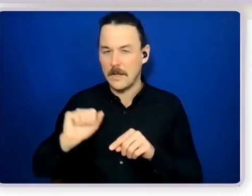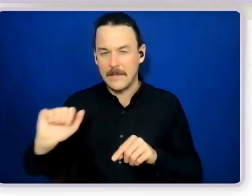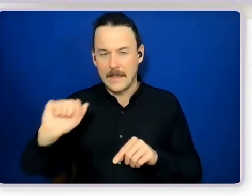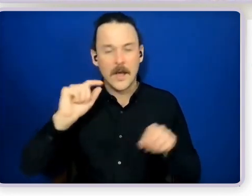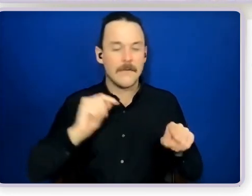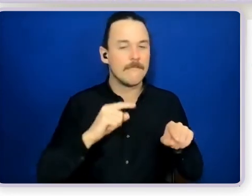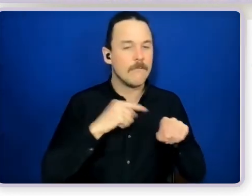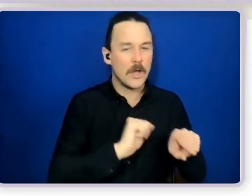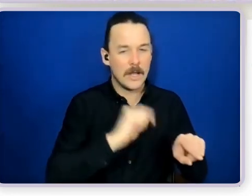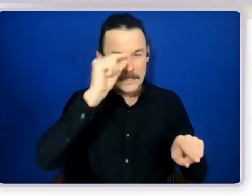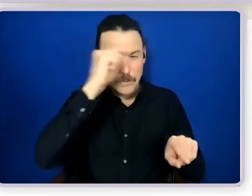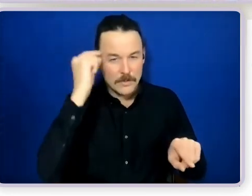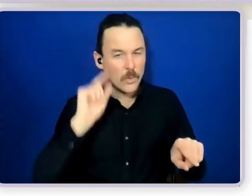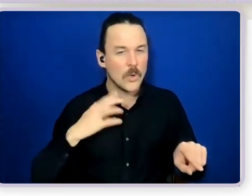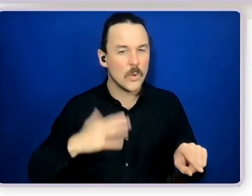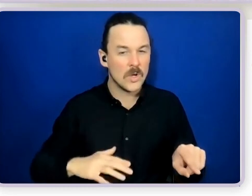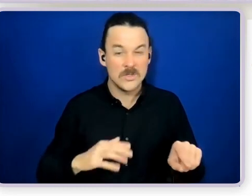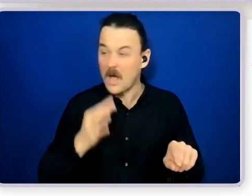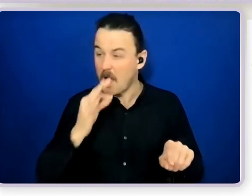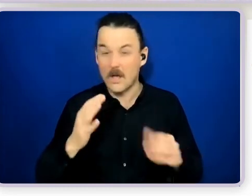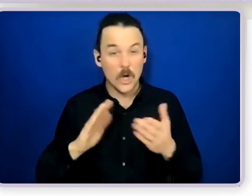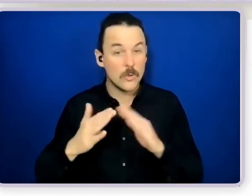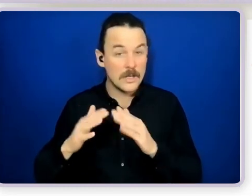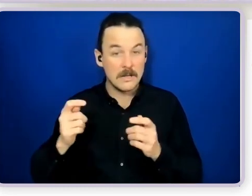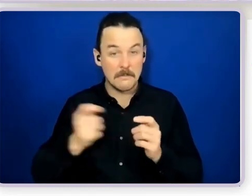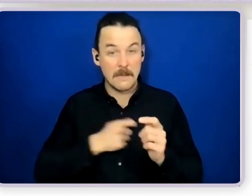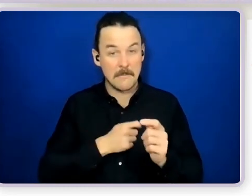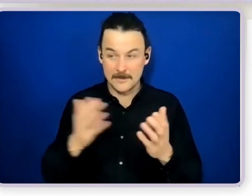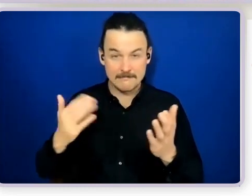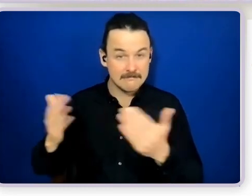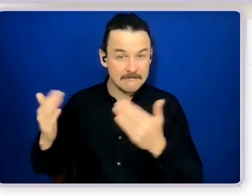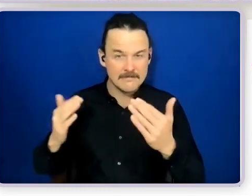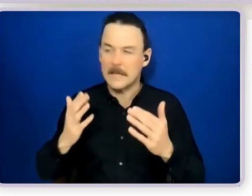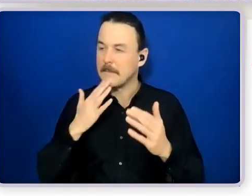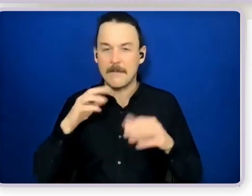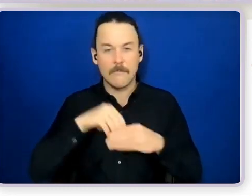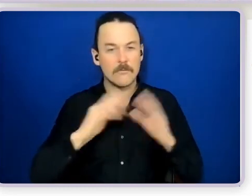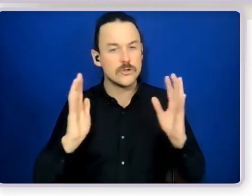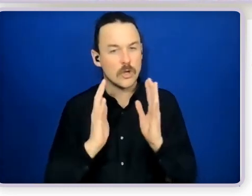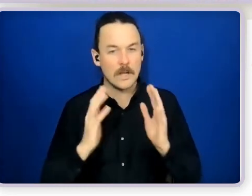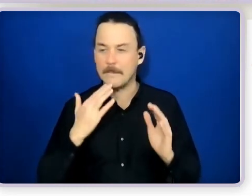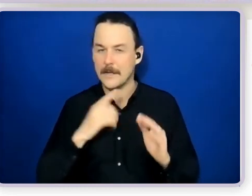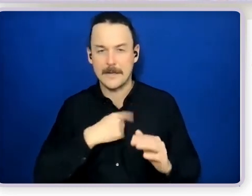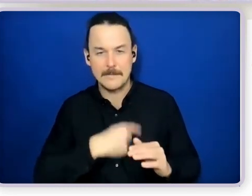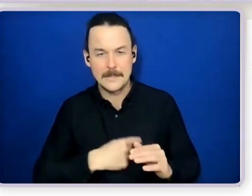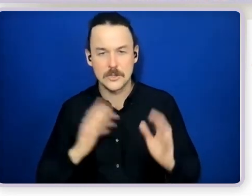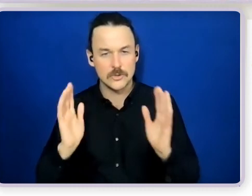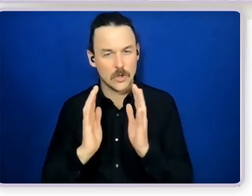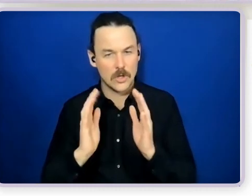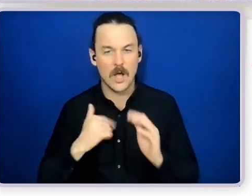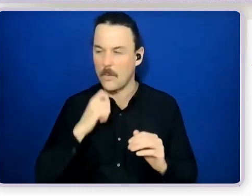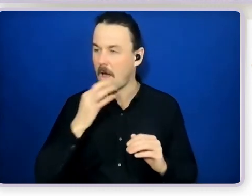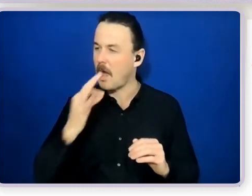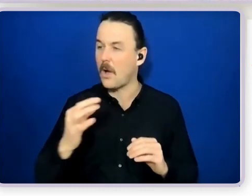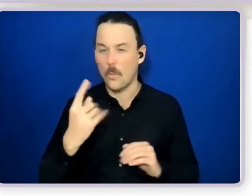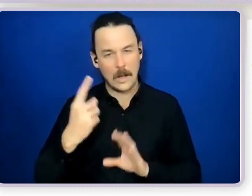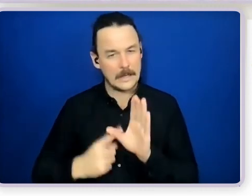asking community members to come in and be a part of their circle and to make a commitment to that so I would ask for probably a year's commitment from an